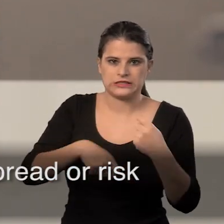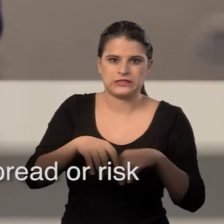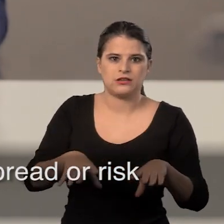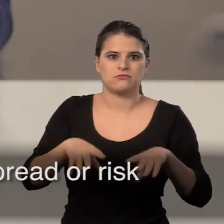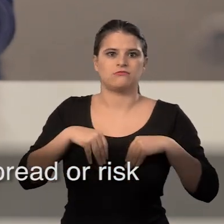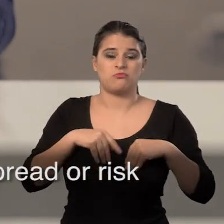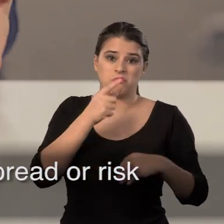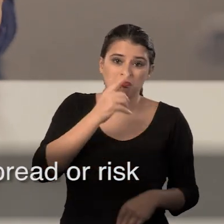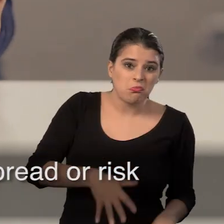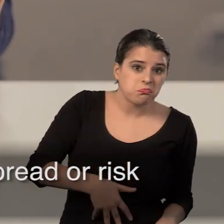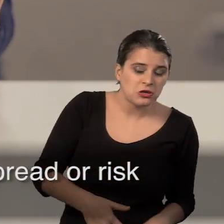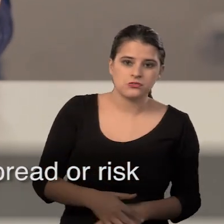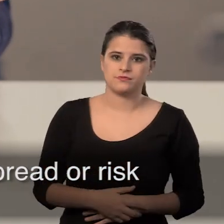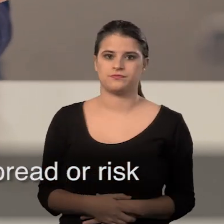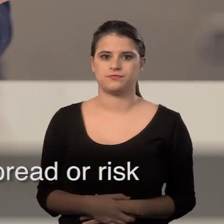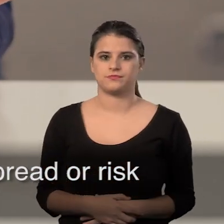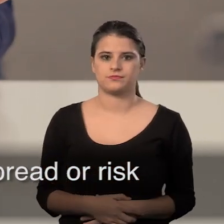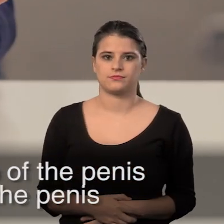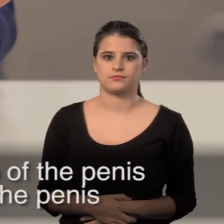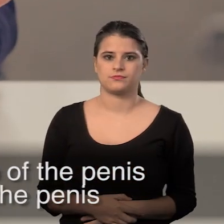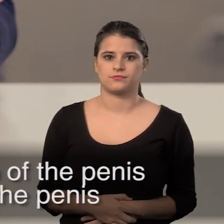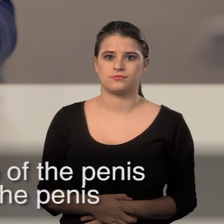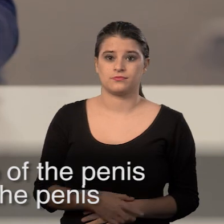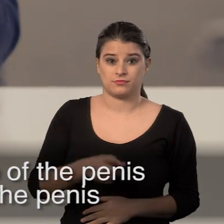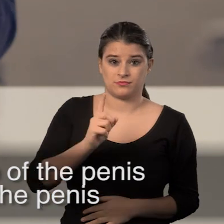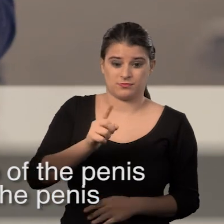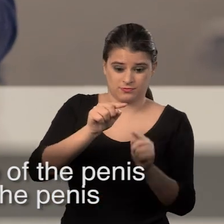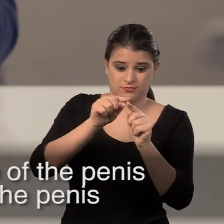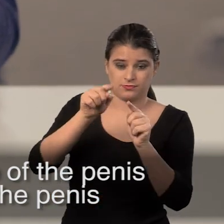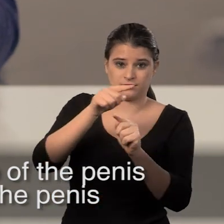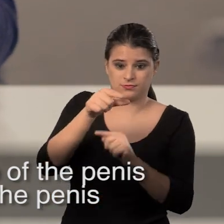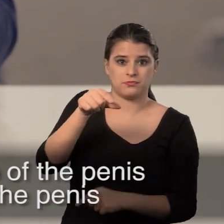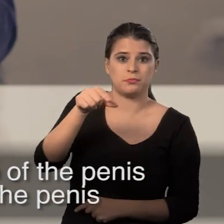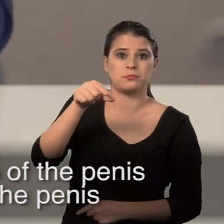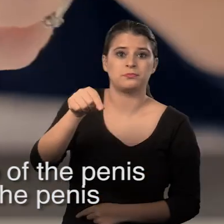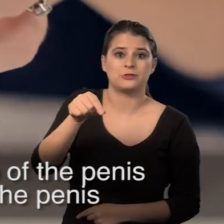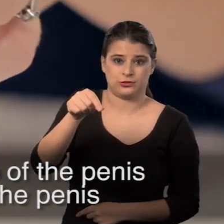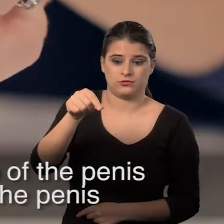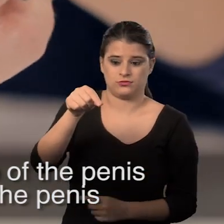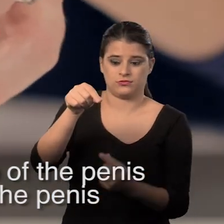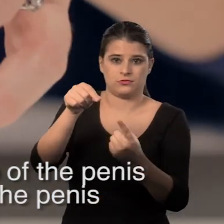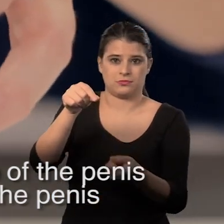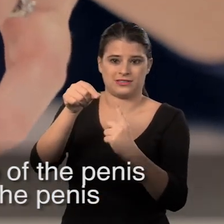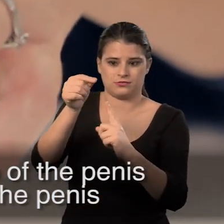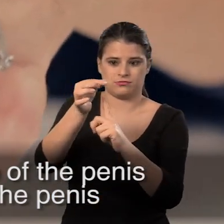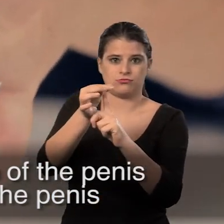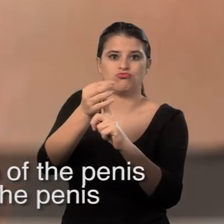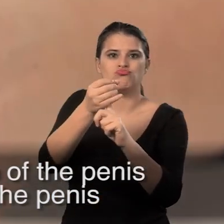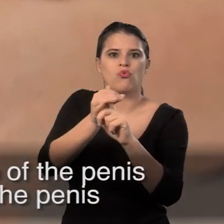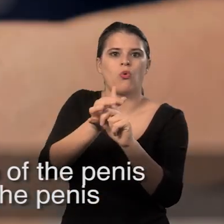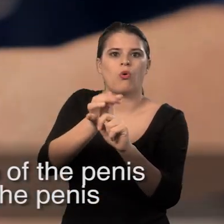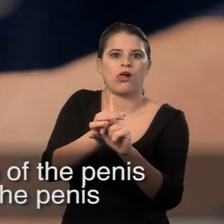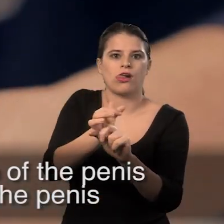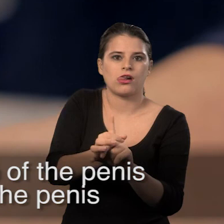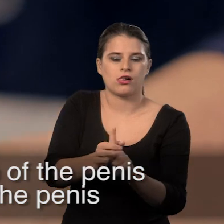infection spread or risk of pregnancy. Pinch the teat, place it on the tip of the penis and roll it down to the